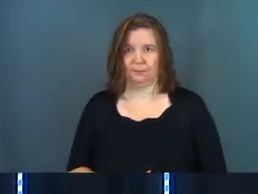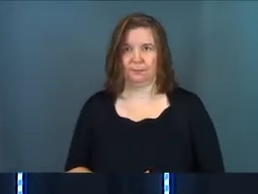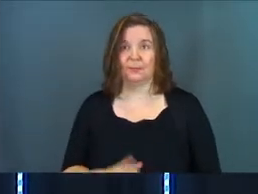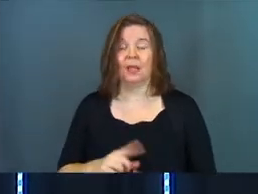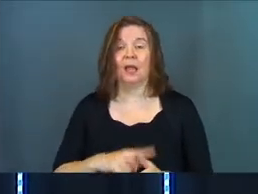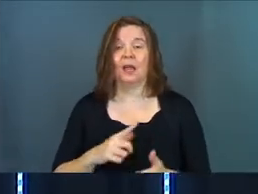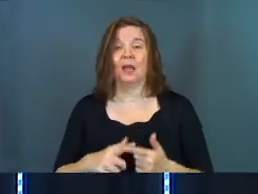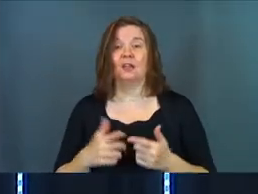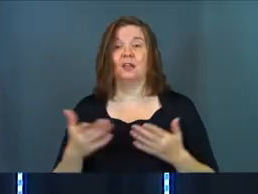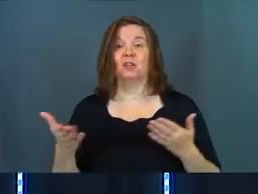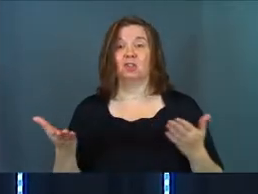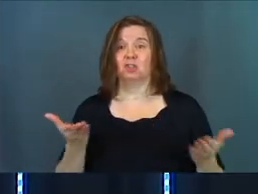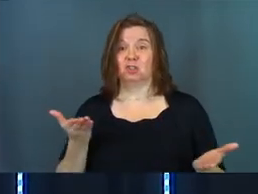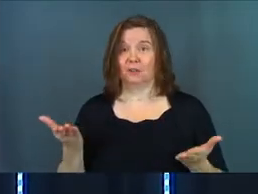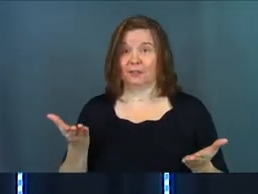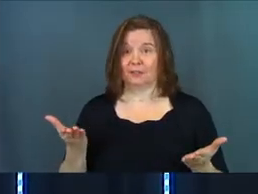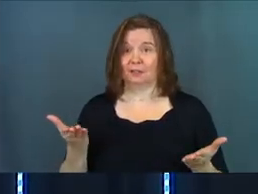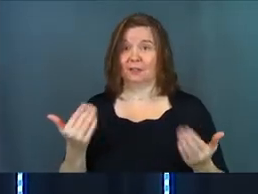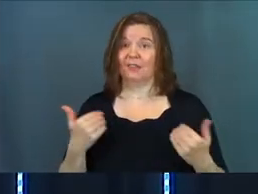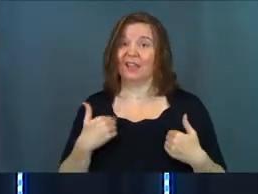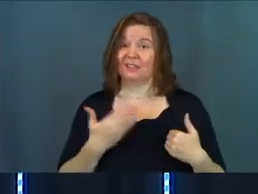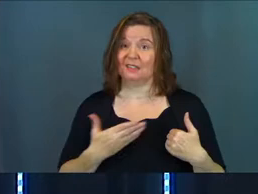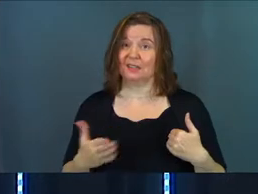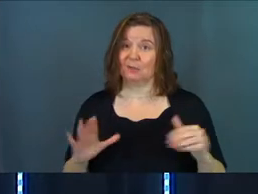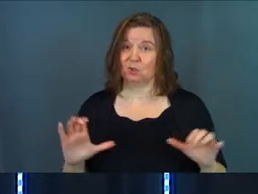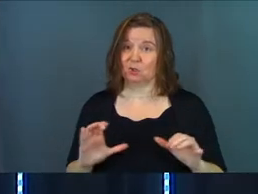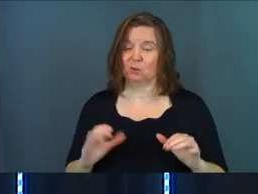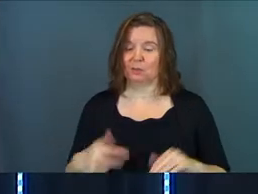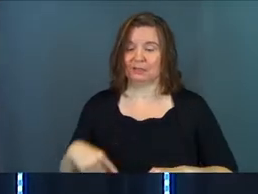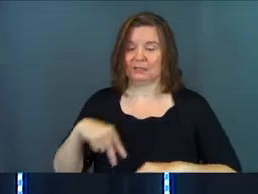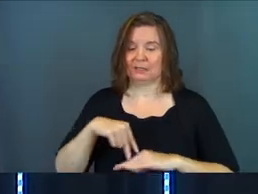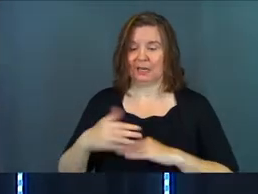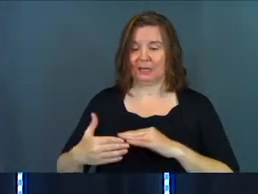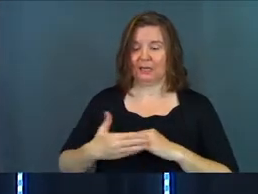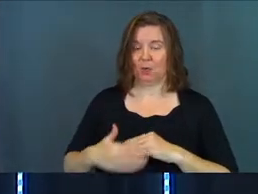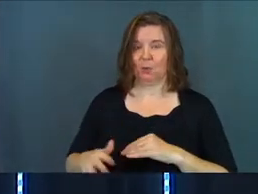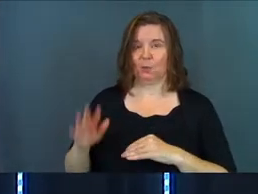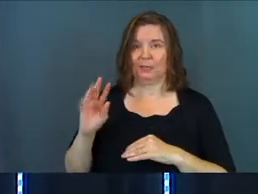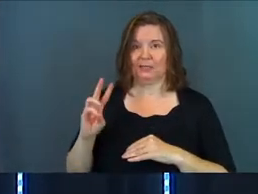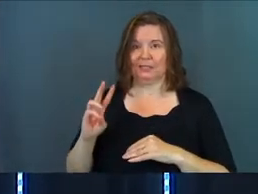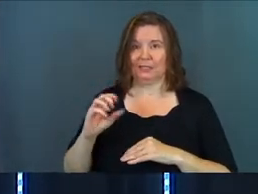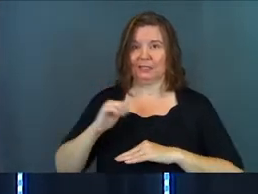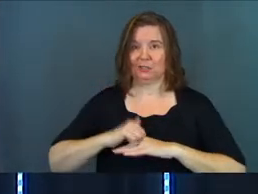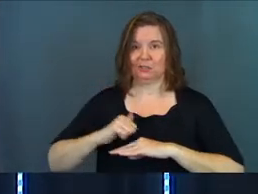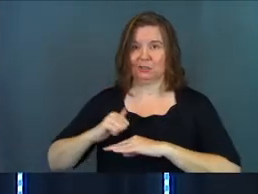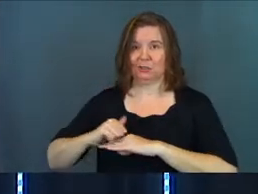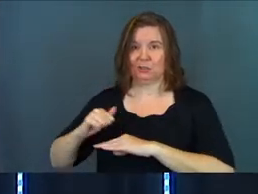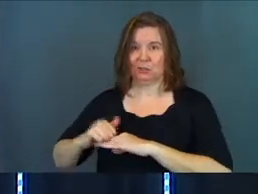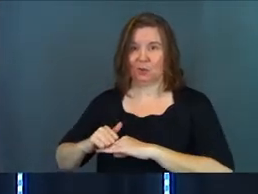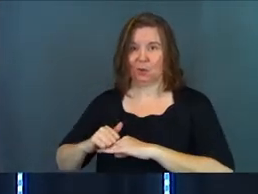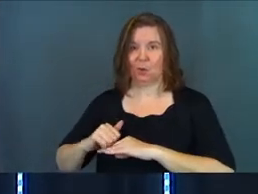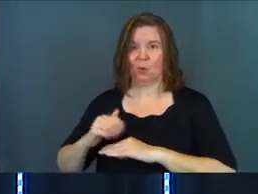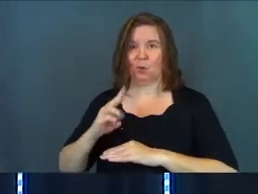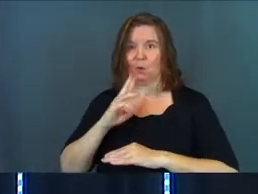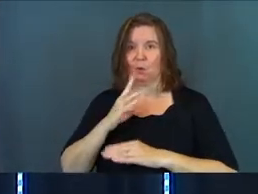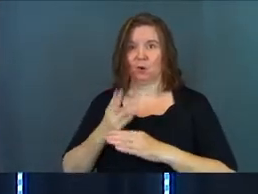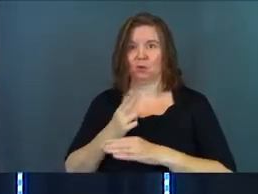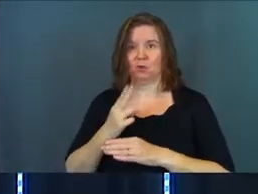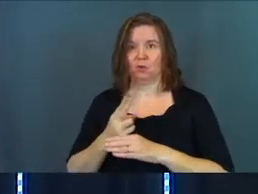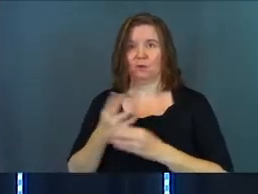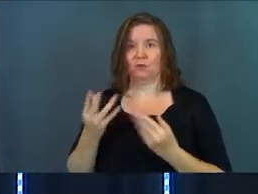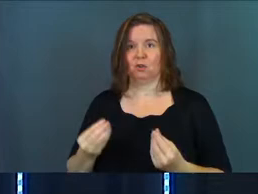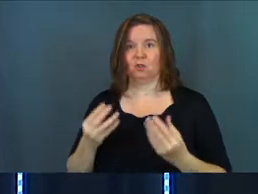And then the servants, they've got some stuff to do. Standing nearby were six stone water jars used for Jewish